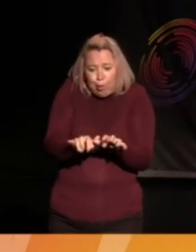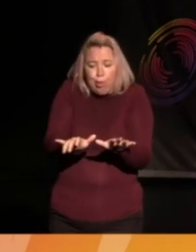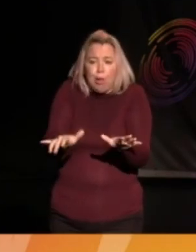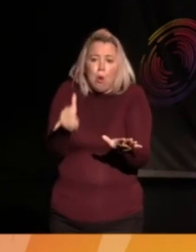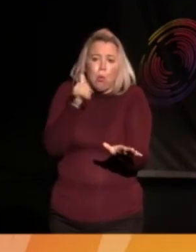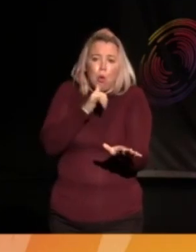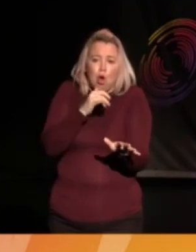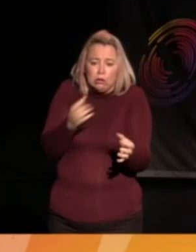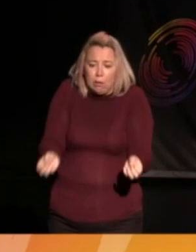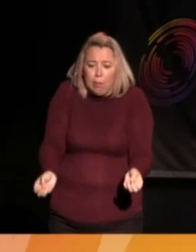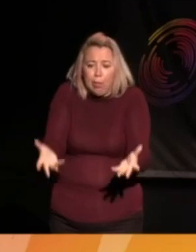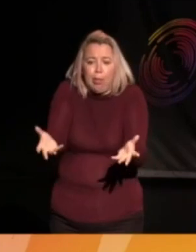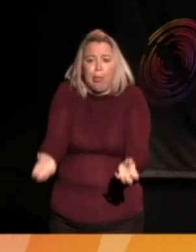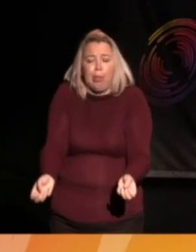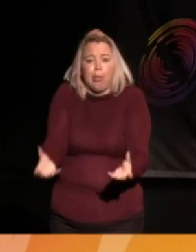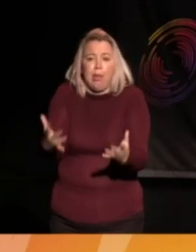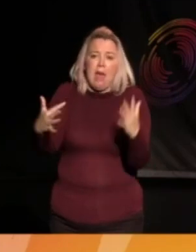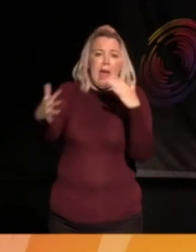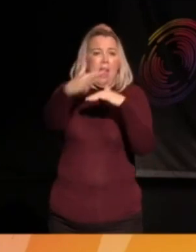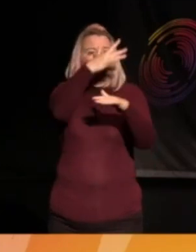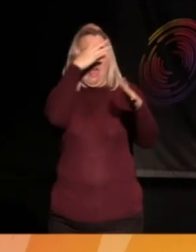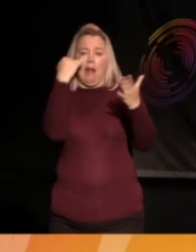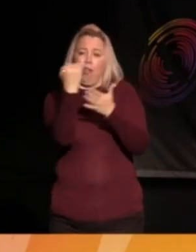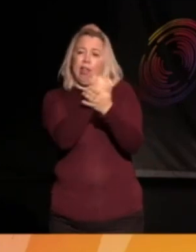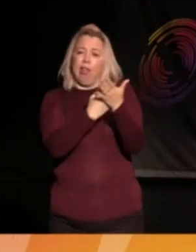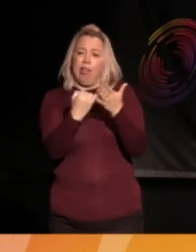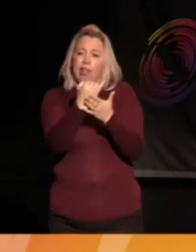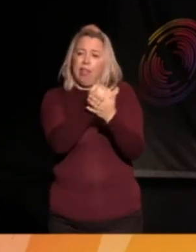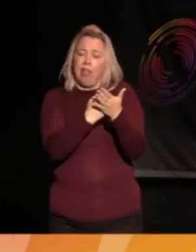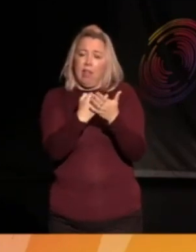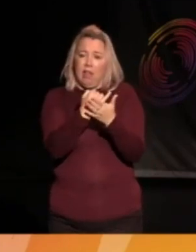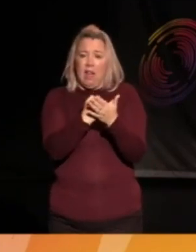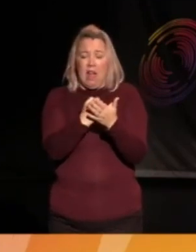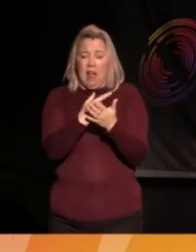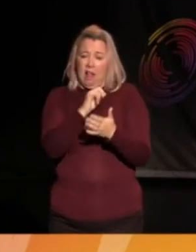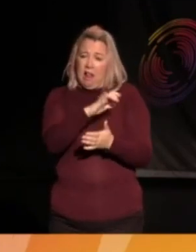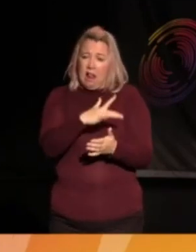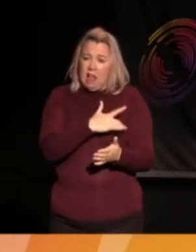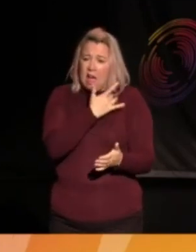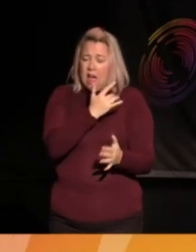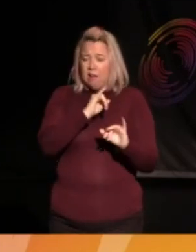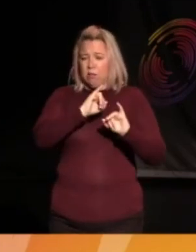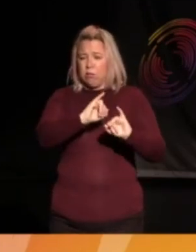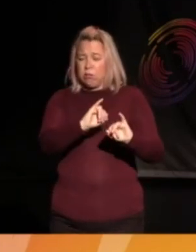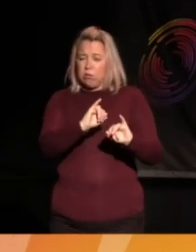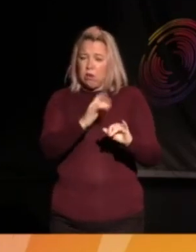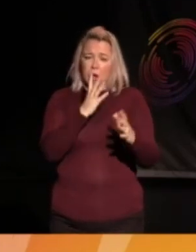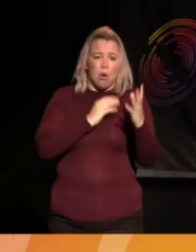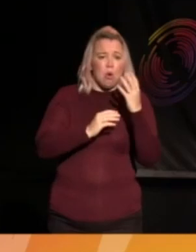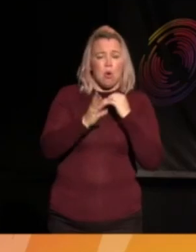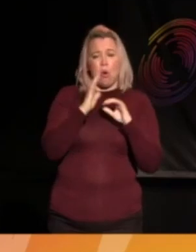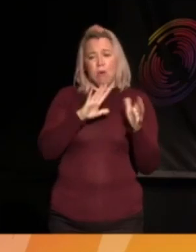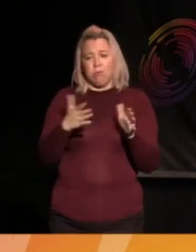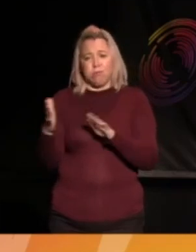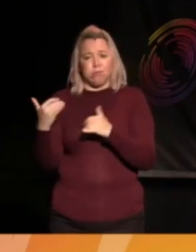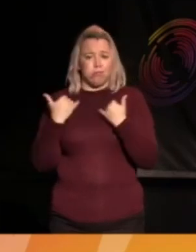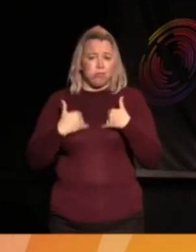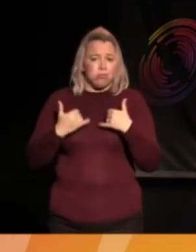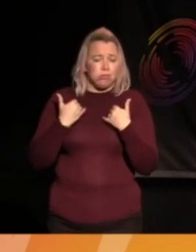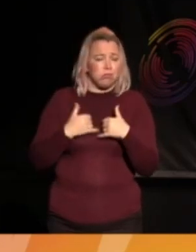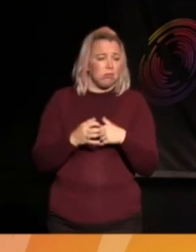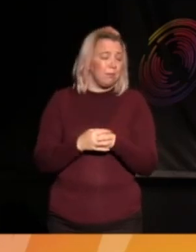the poison of the air, and obviously the kind of the fallout for people's lives. It was also very, very